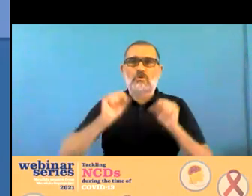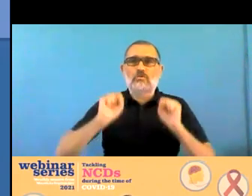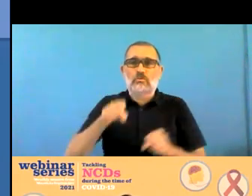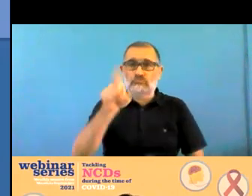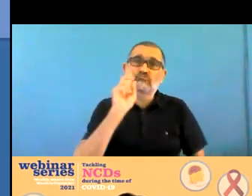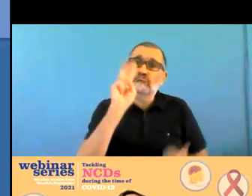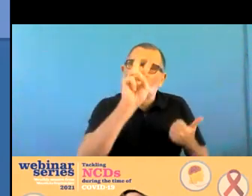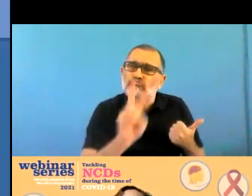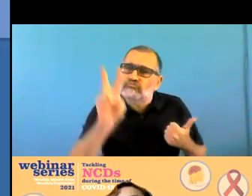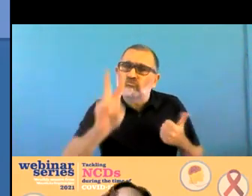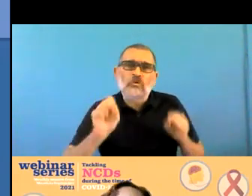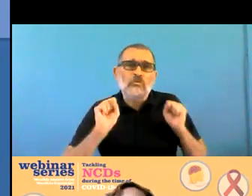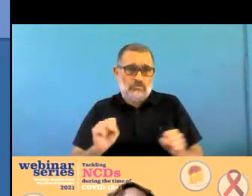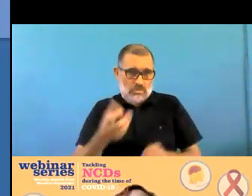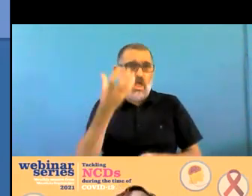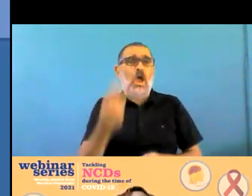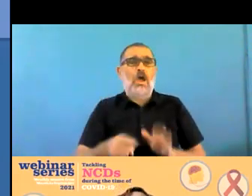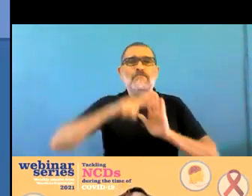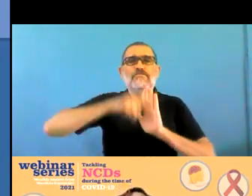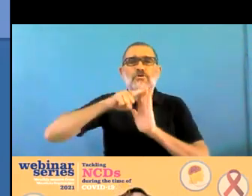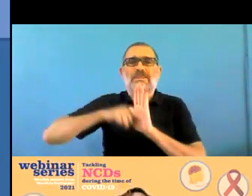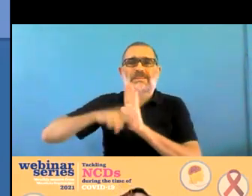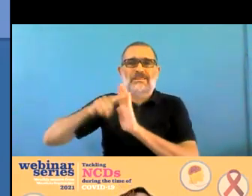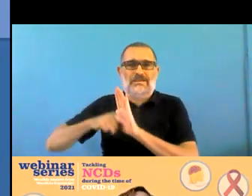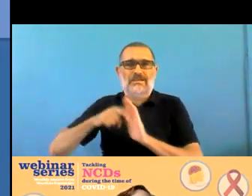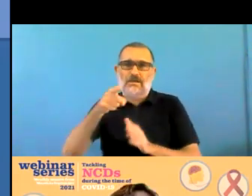on covet 19 and mental health